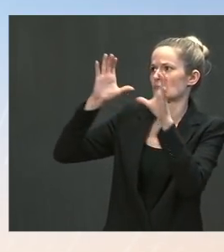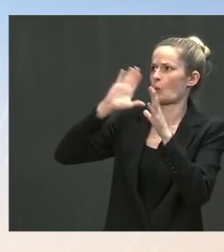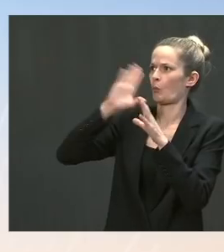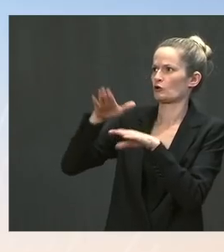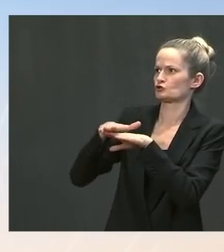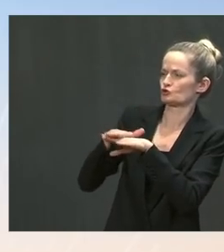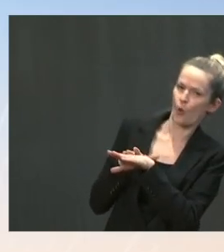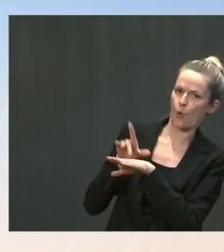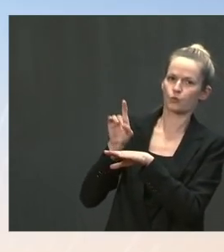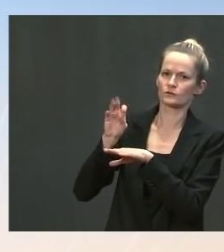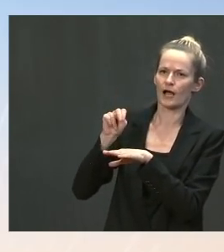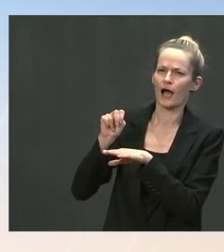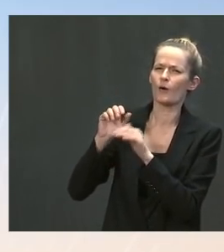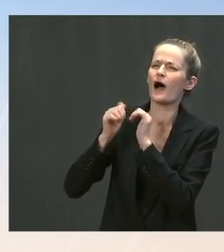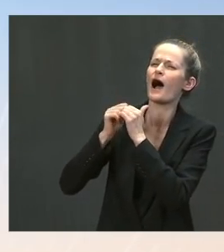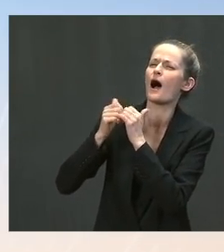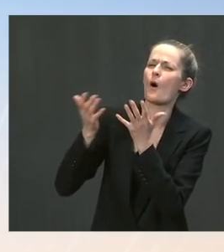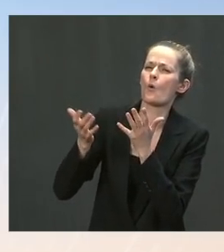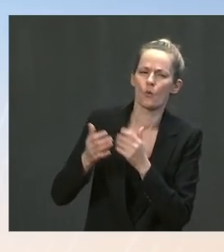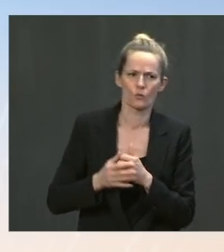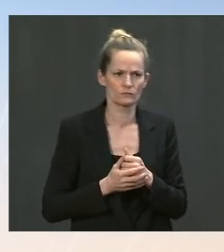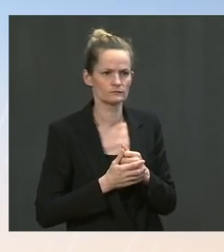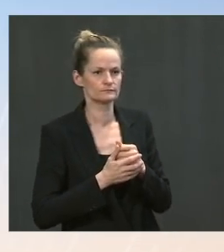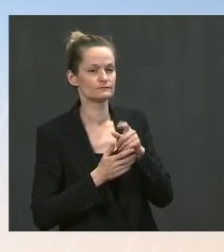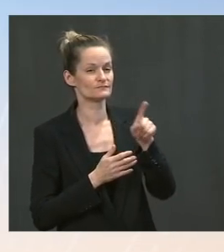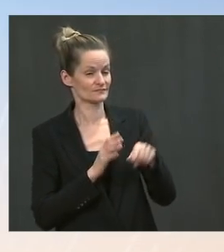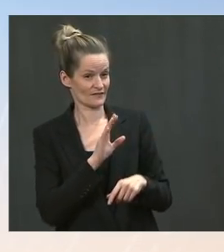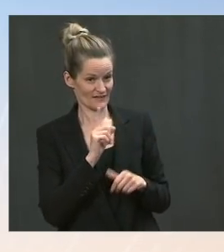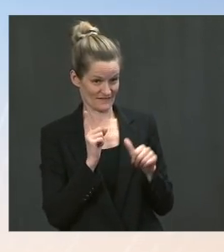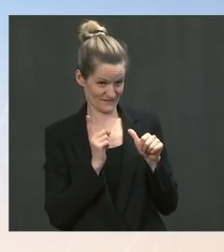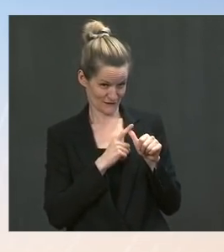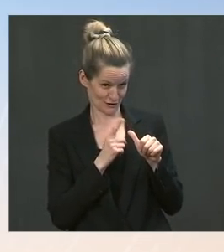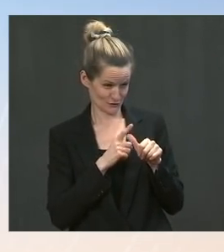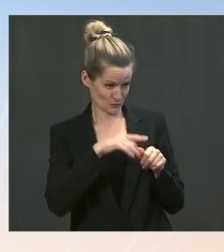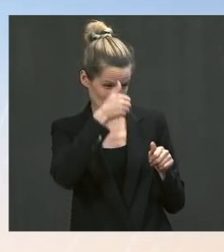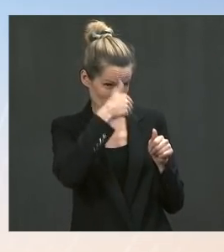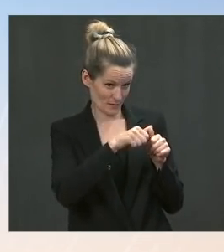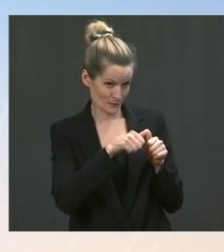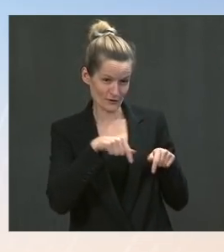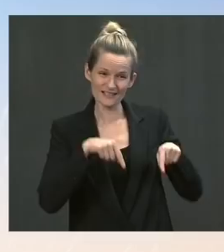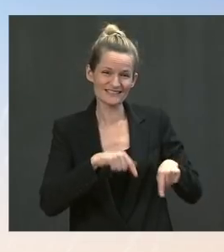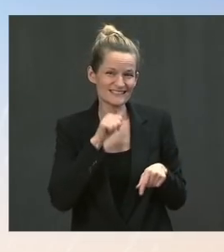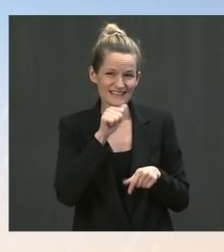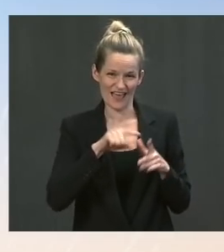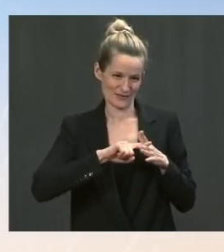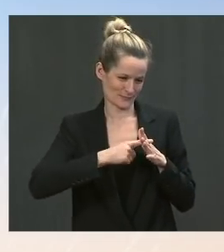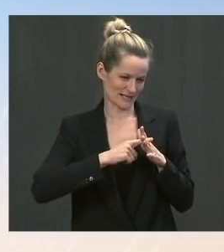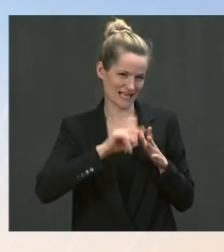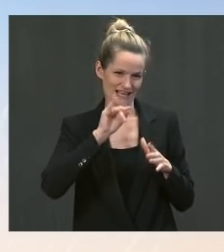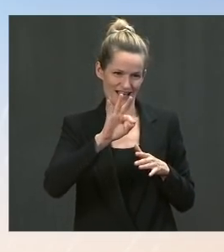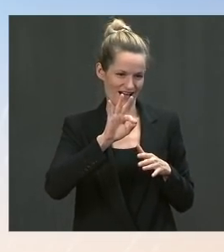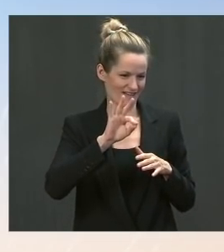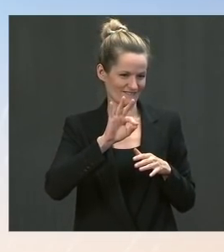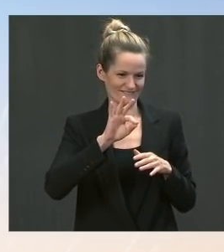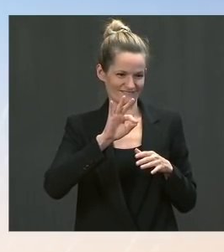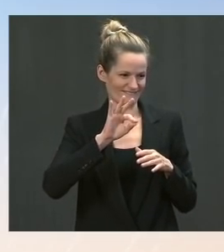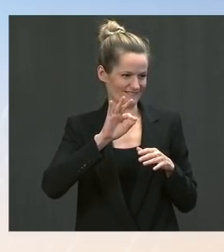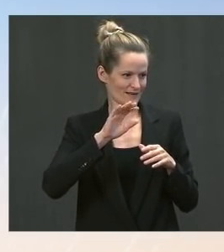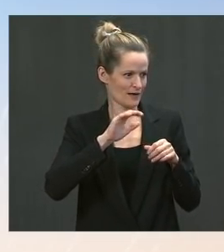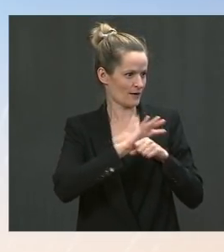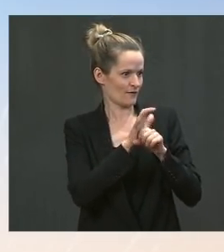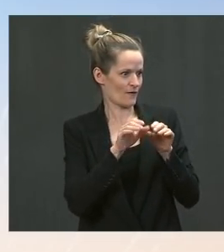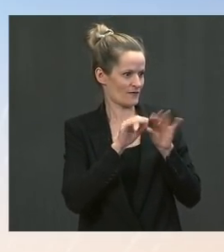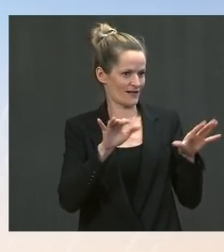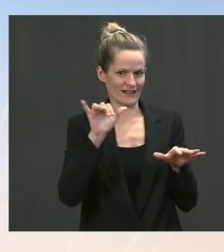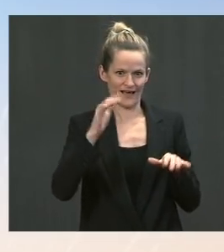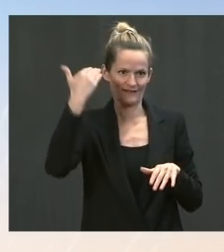Ms. Well, I think first, the message is, this is not March 2020 or even January 2021. We're not going to lock down our economy or our